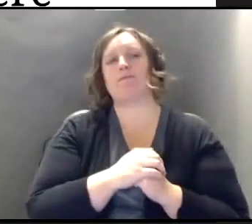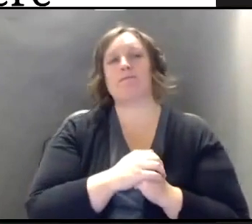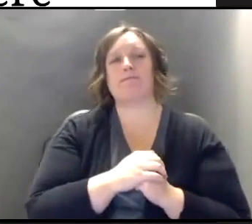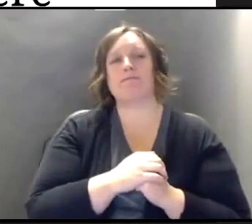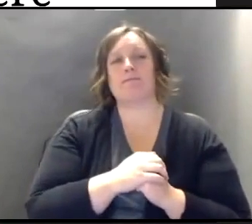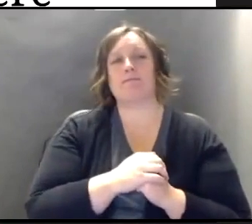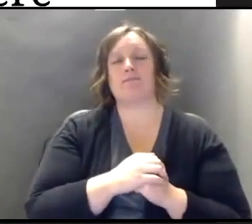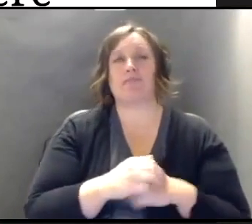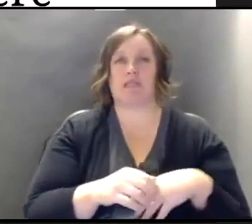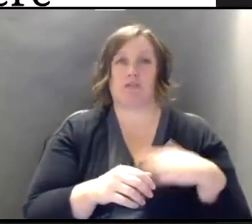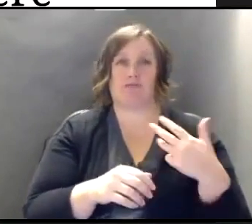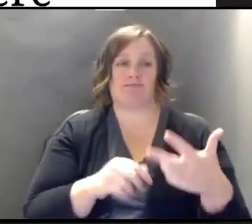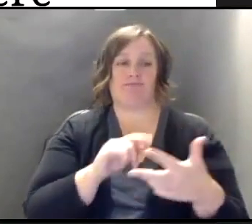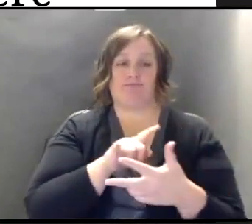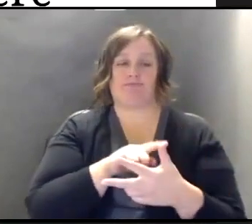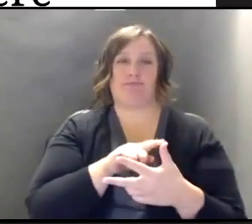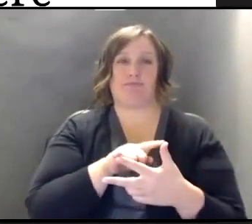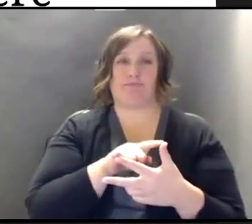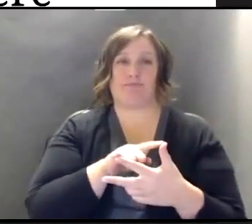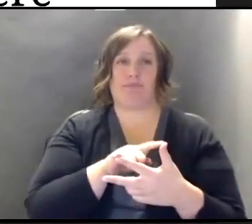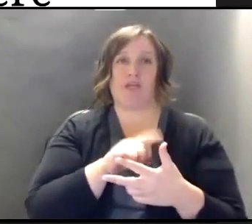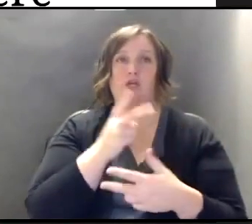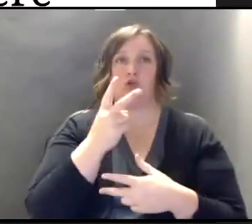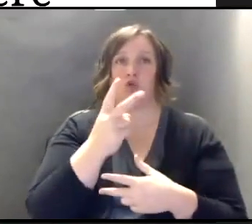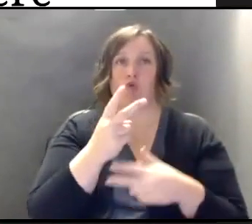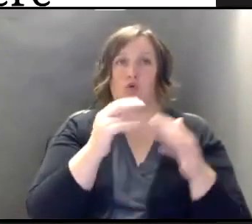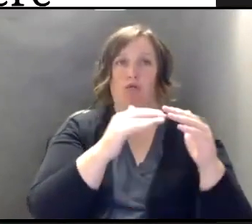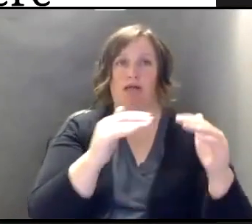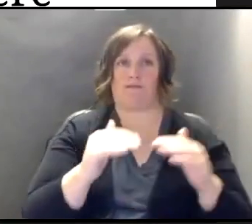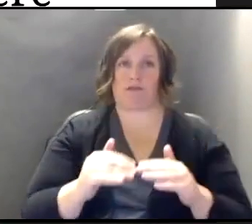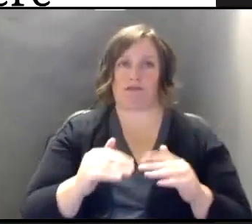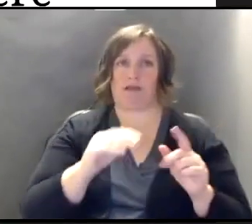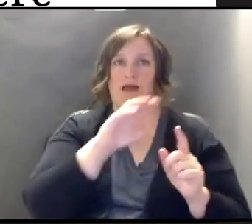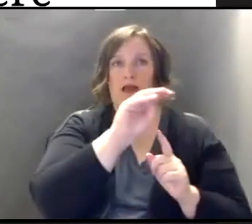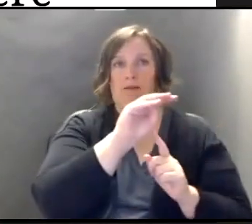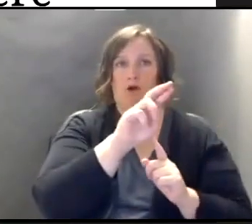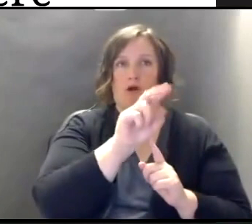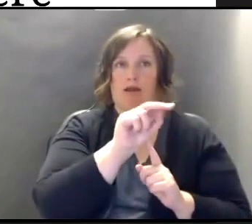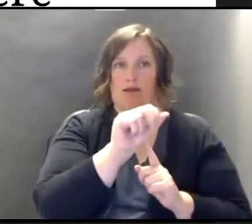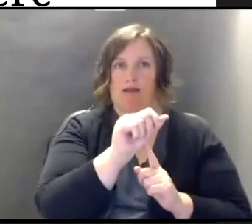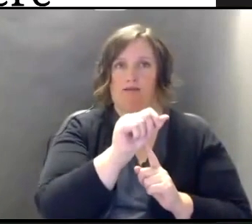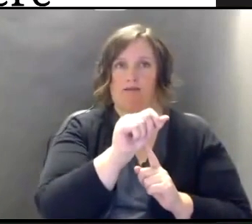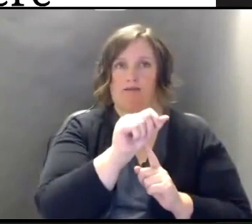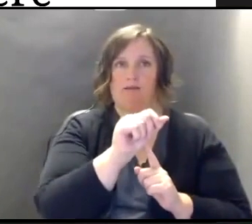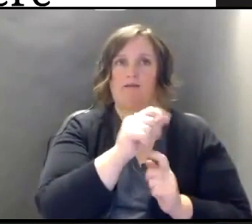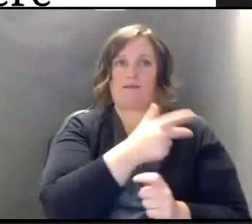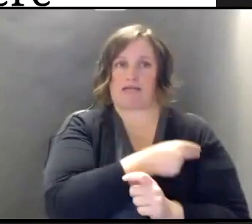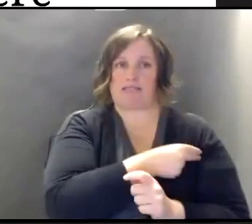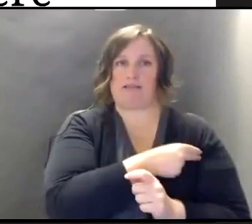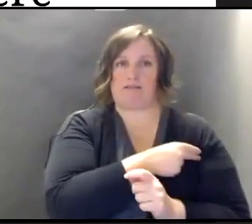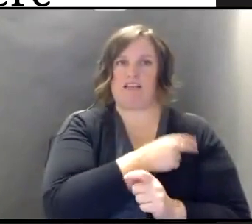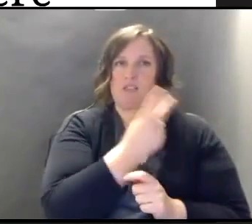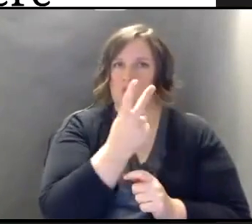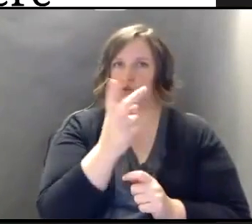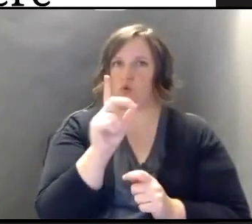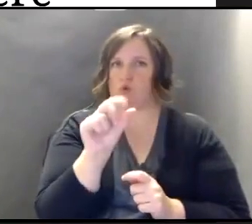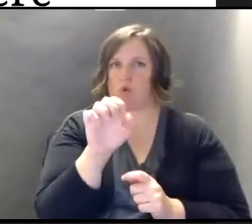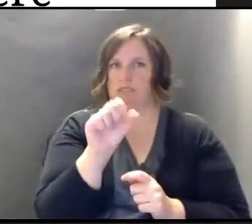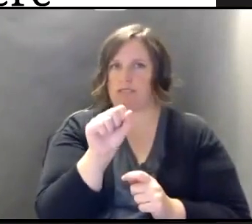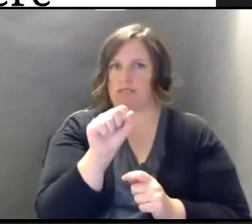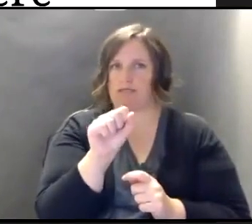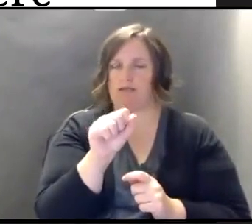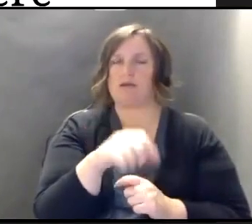We have two platforms of vaccines. The mRNA vaccine we all know is a two-dose vaccine. The